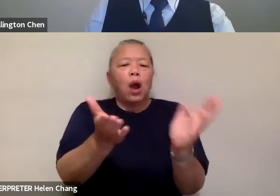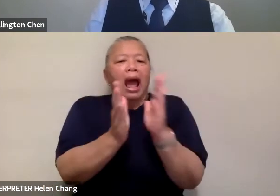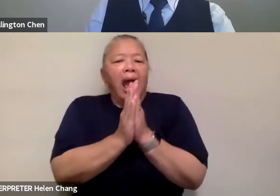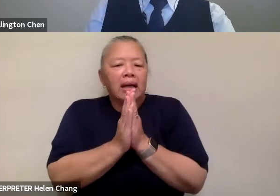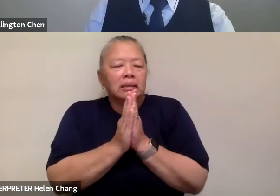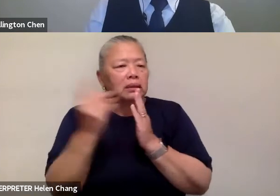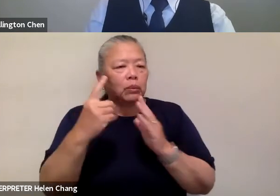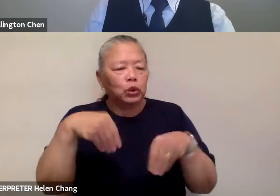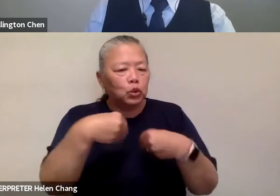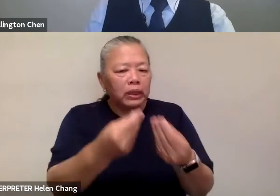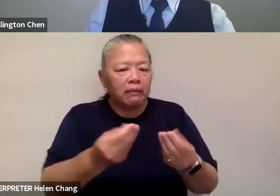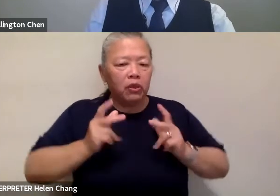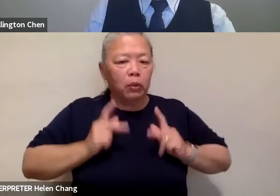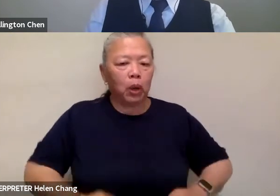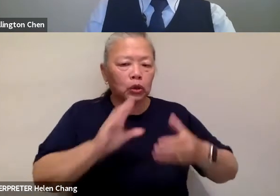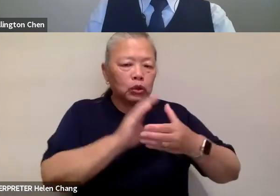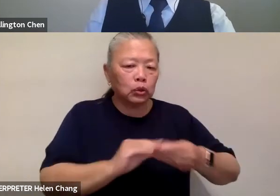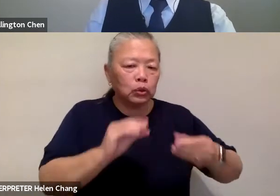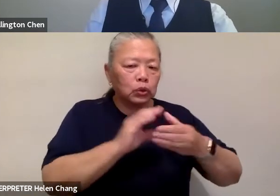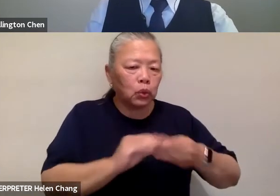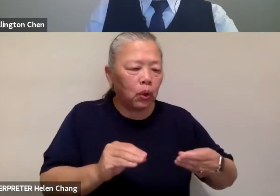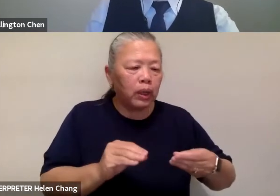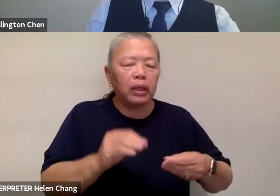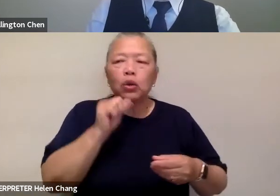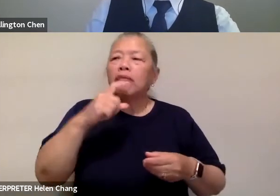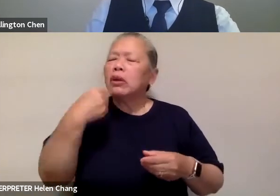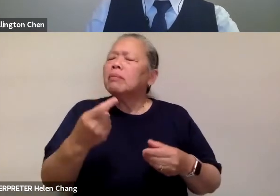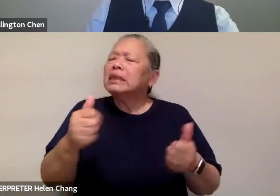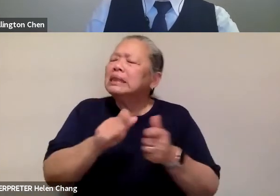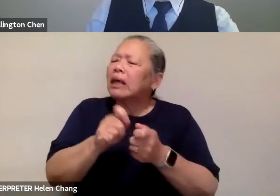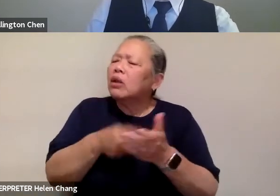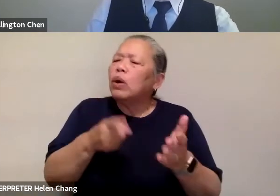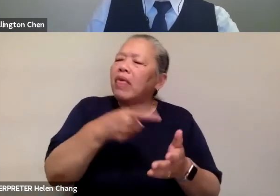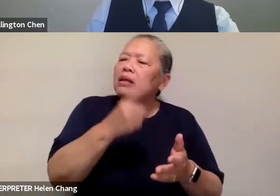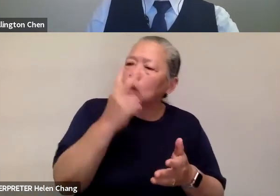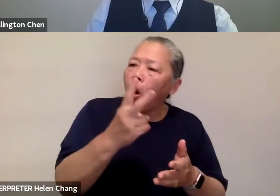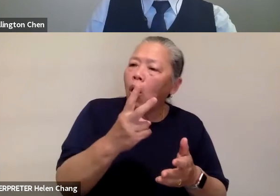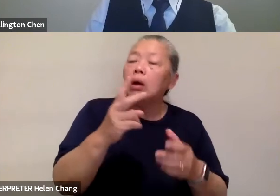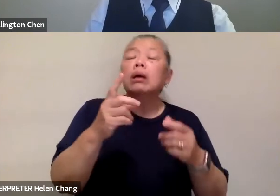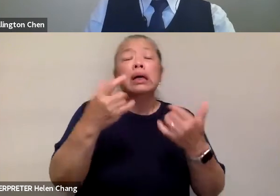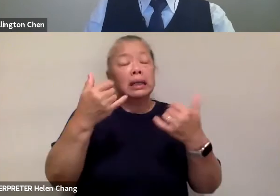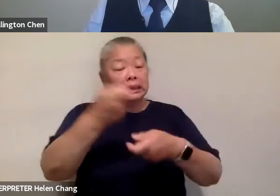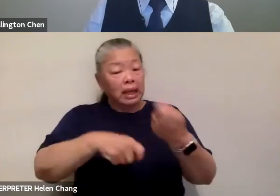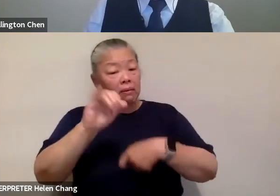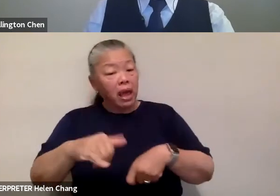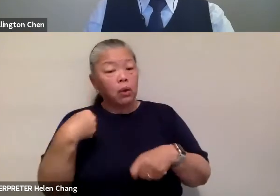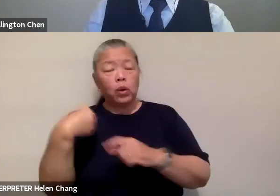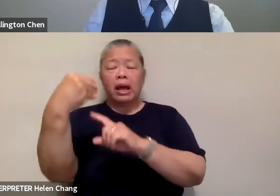story or like what happened or what they witnessed. We have we have like cameras to do that.